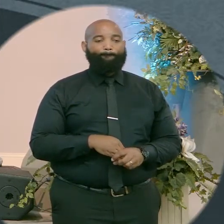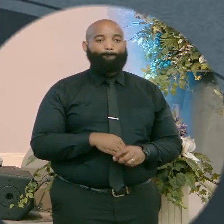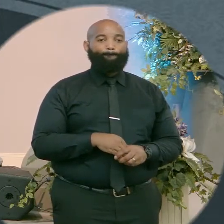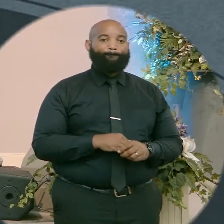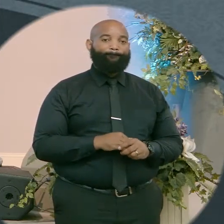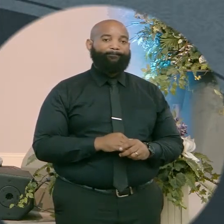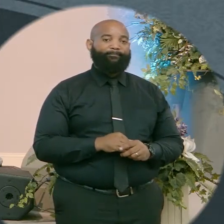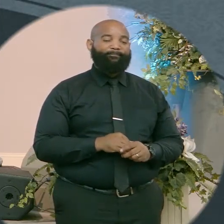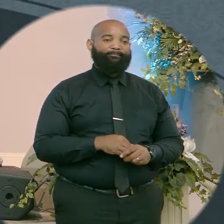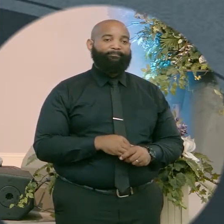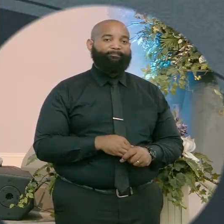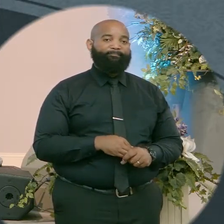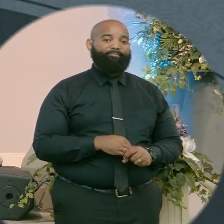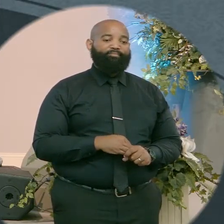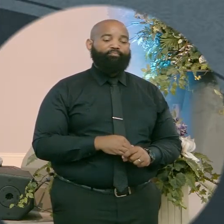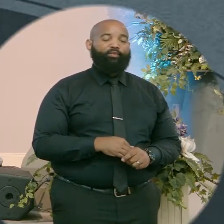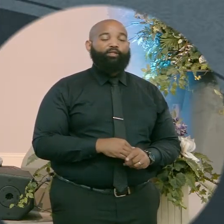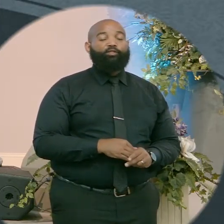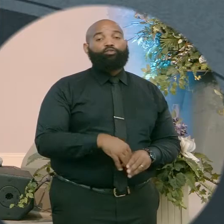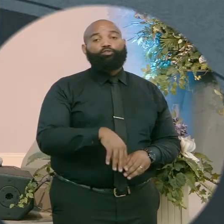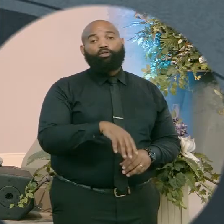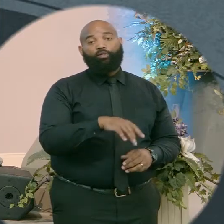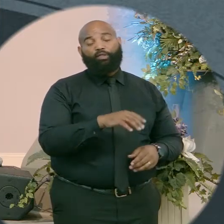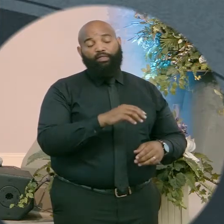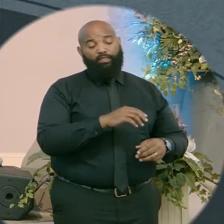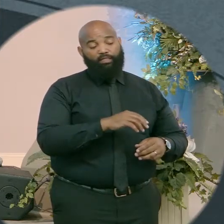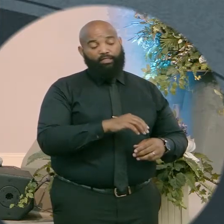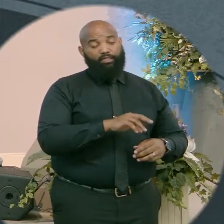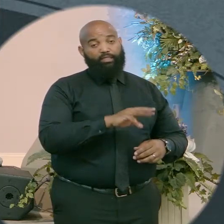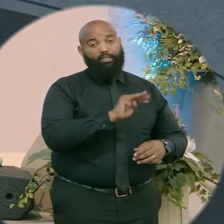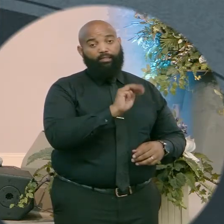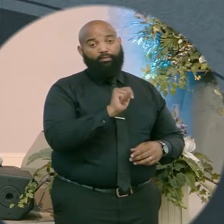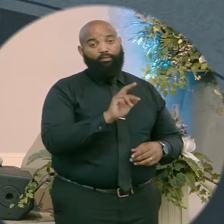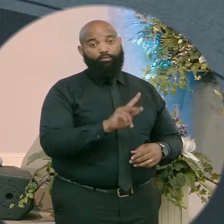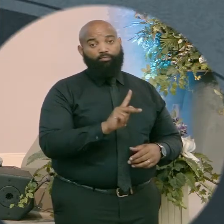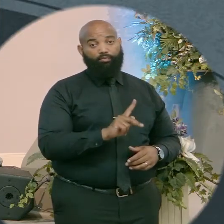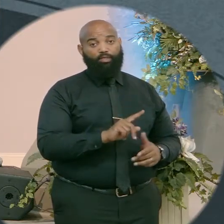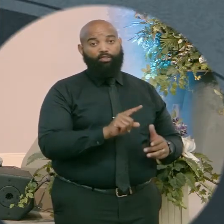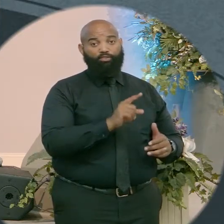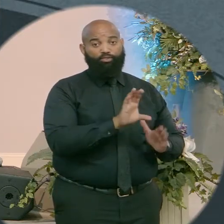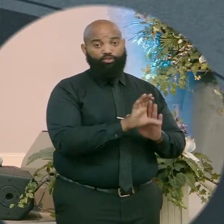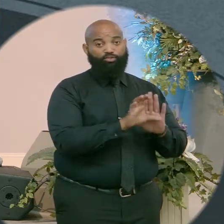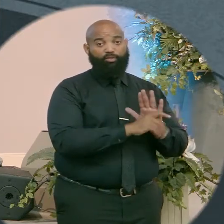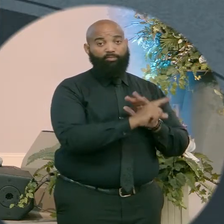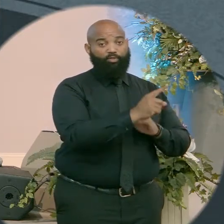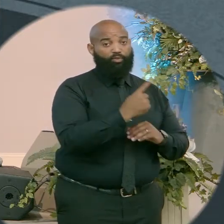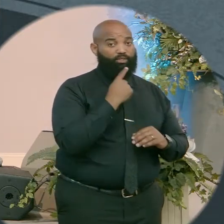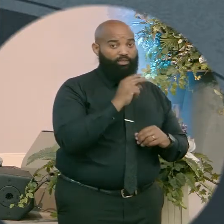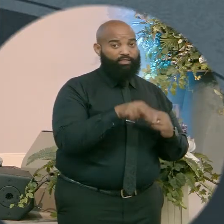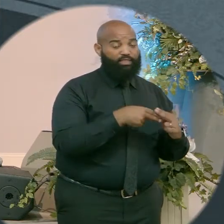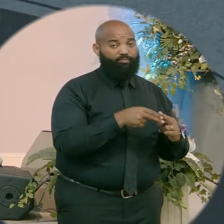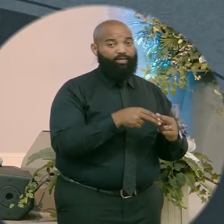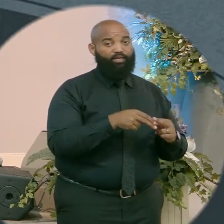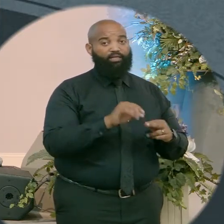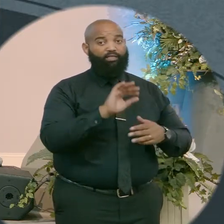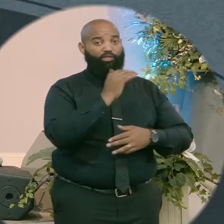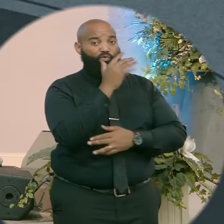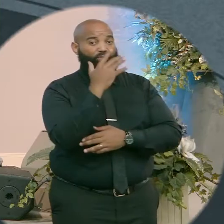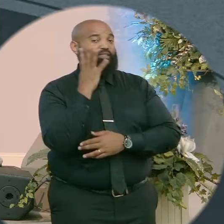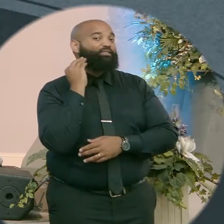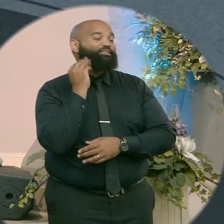with the resurrection of Jesus and the last verse in Mark chapter 16